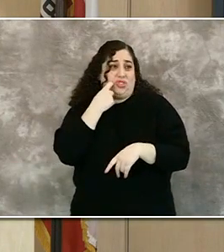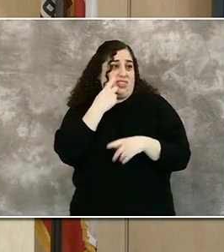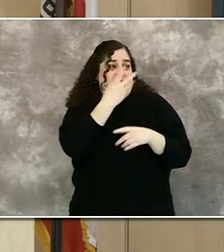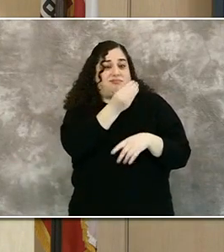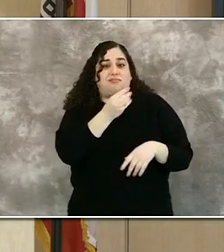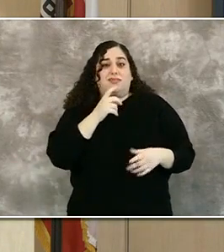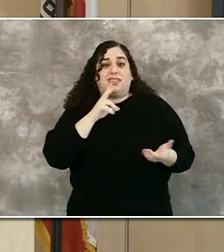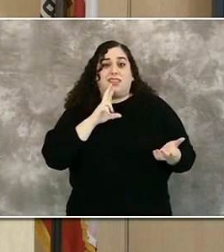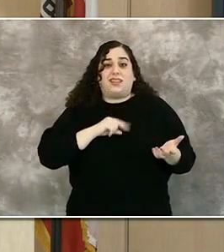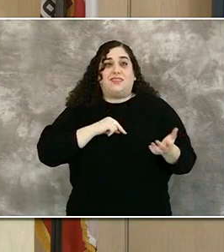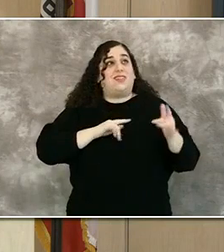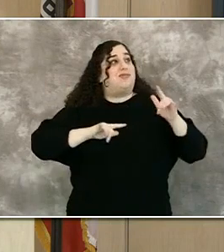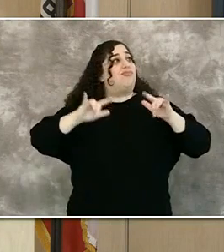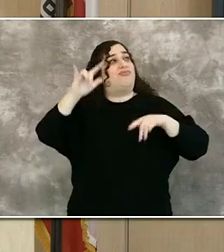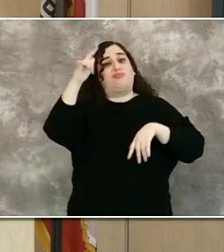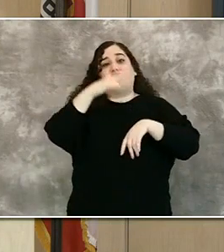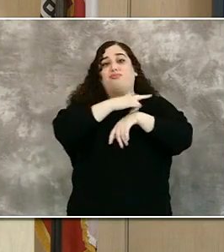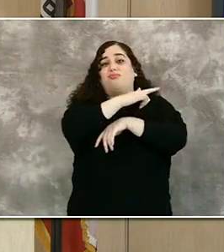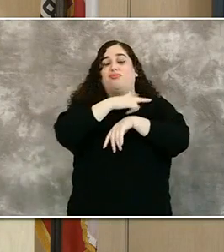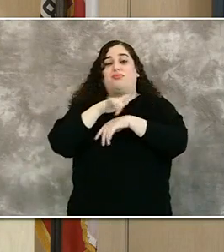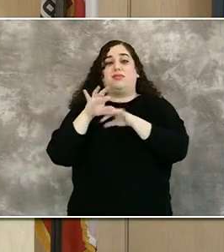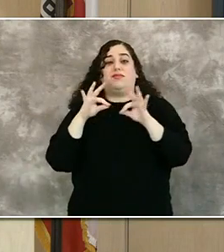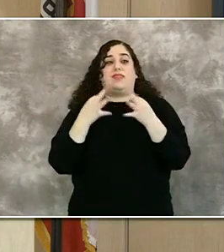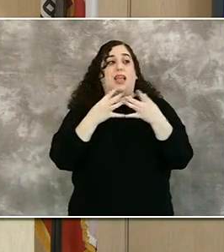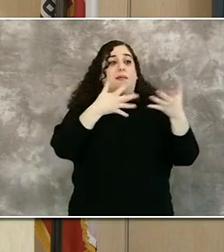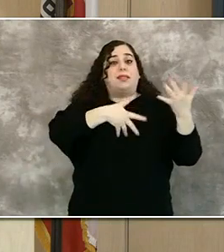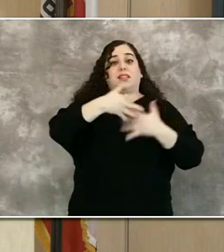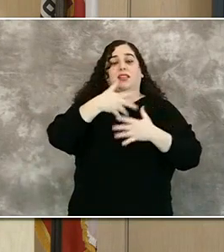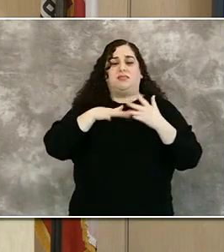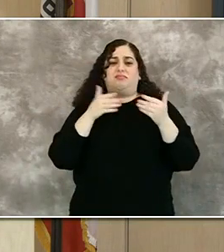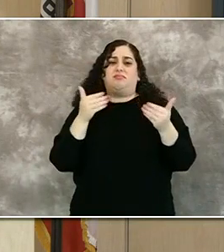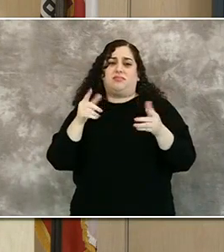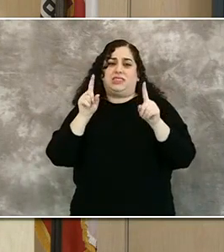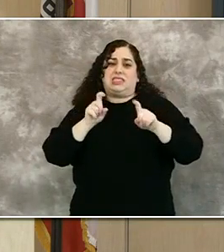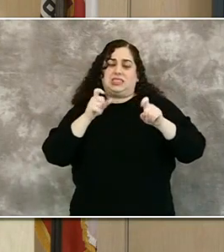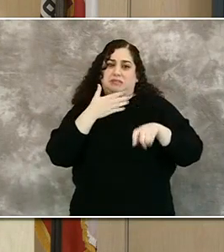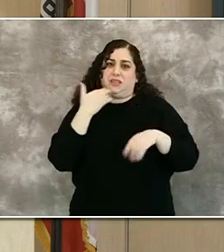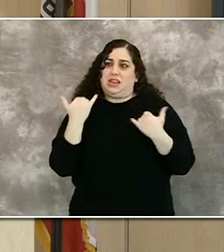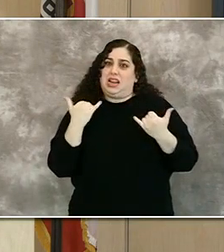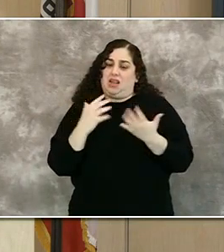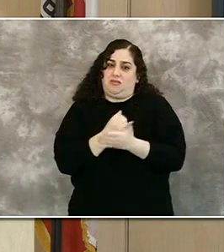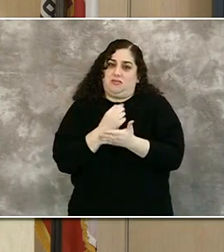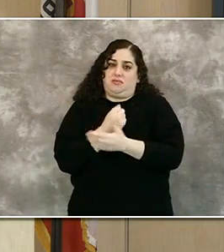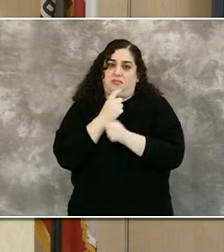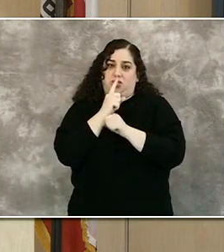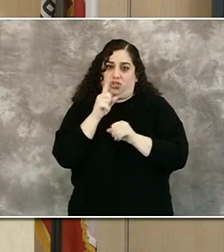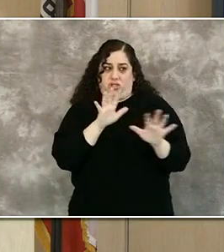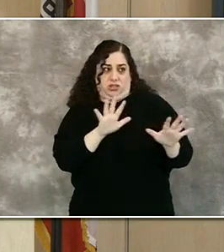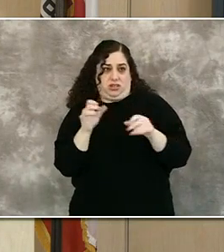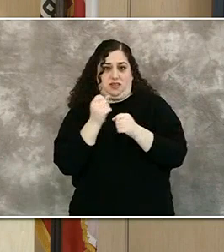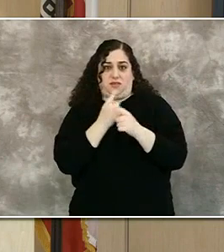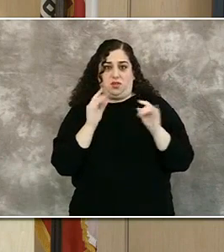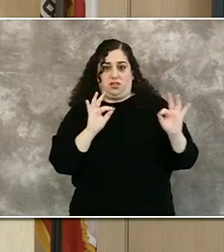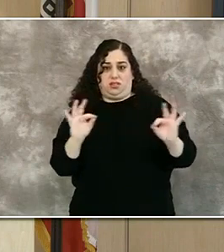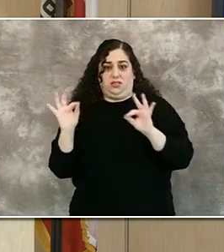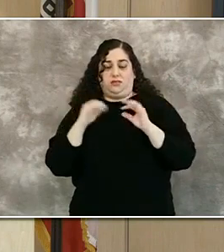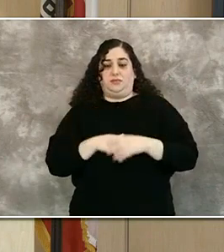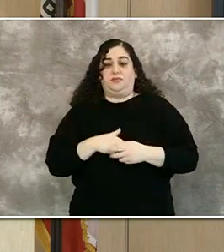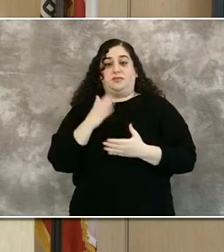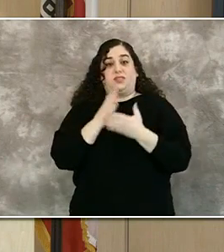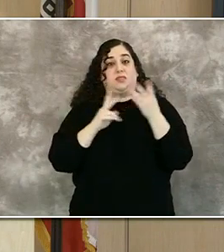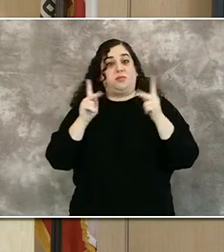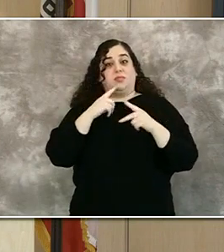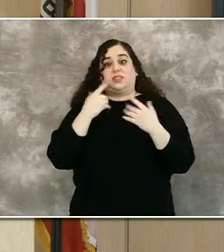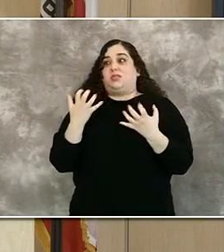increase in demand, actually significant increase in demand for testing here in the last week and that there's some delays